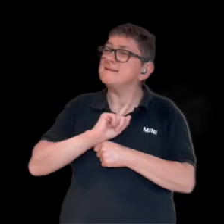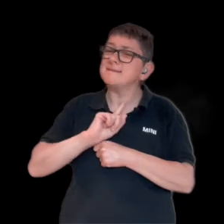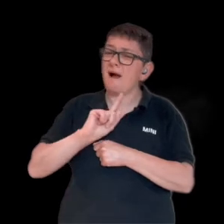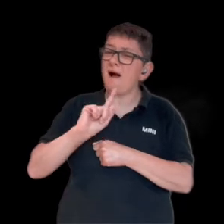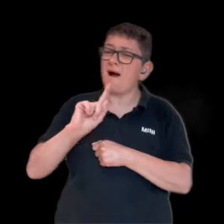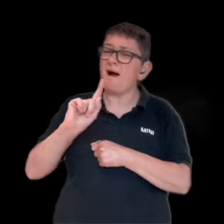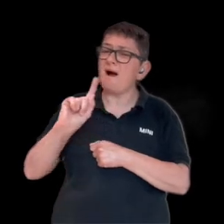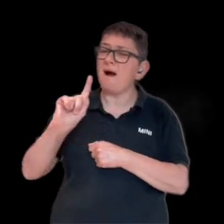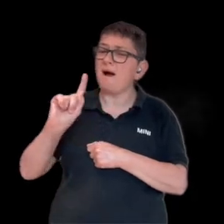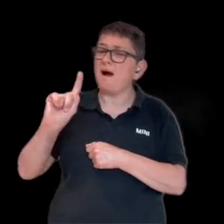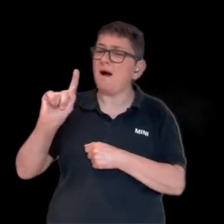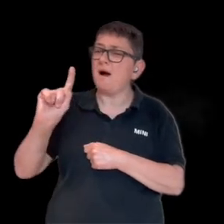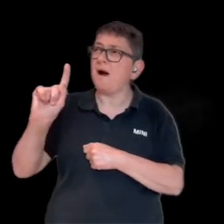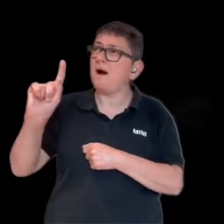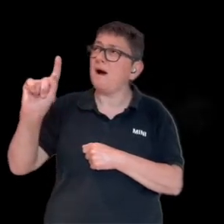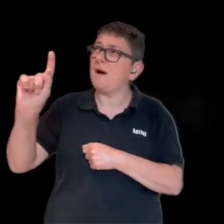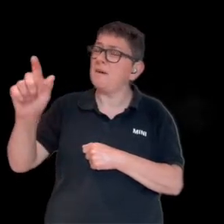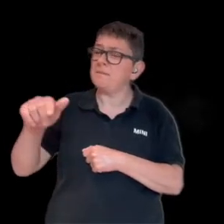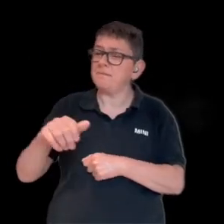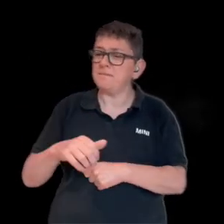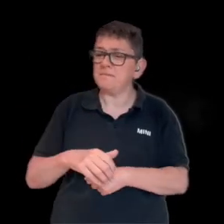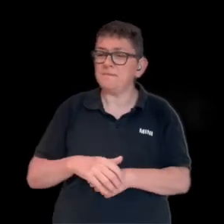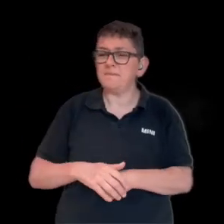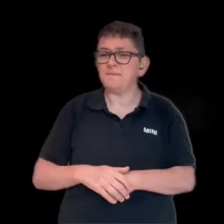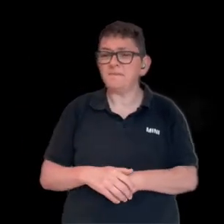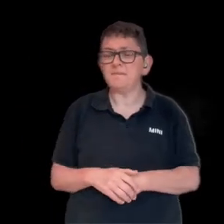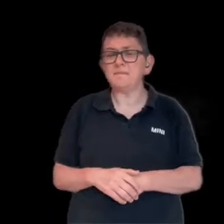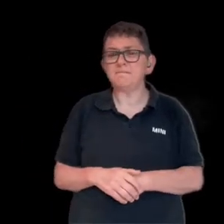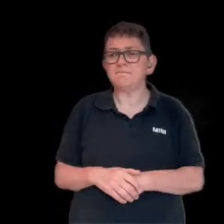simply can't.